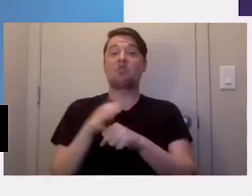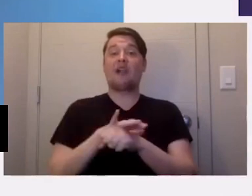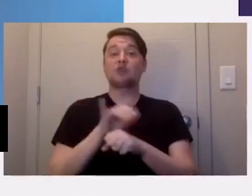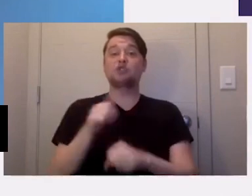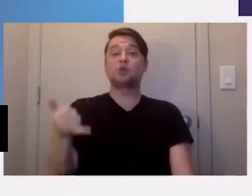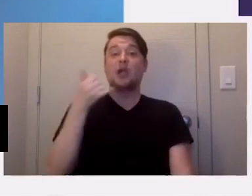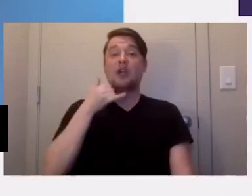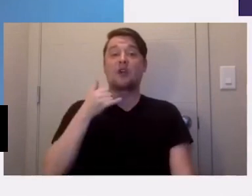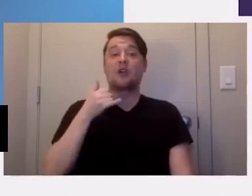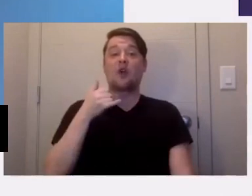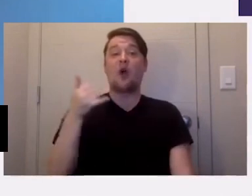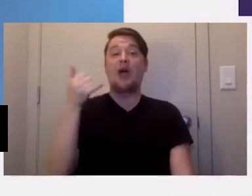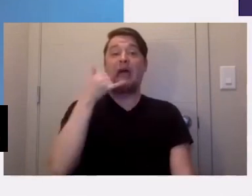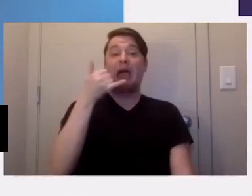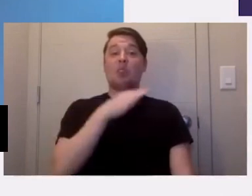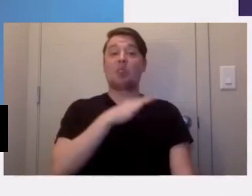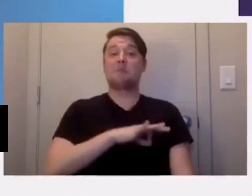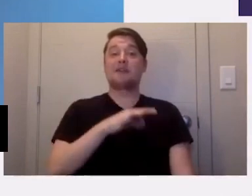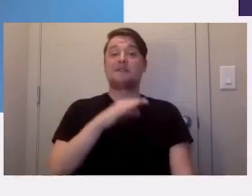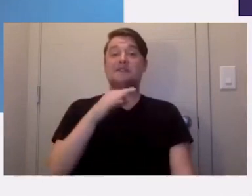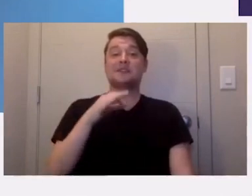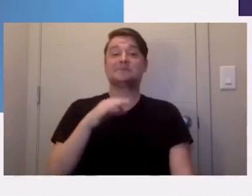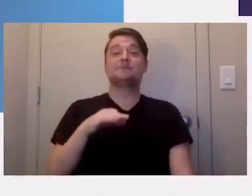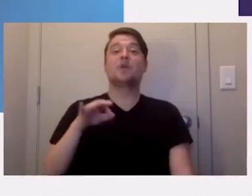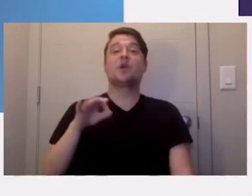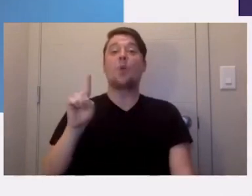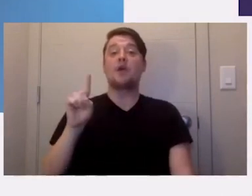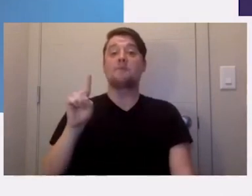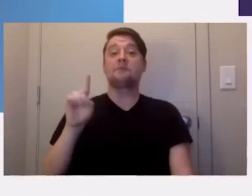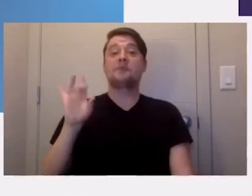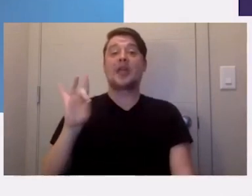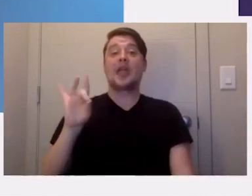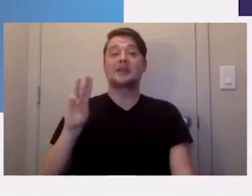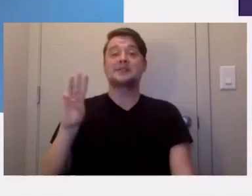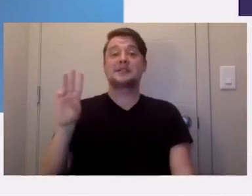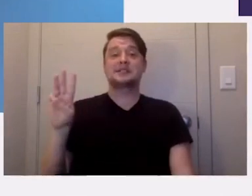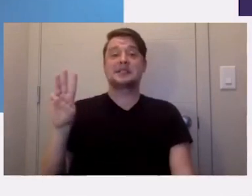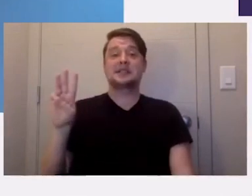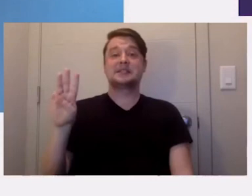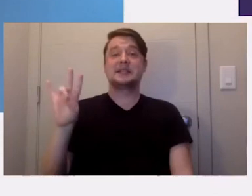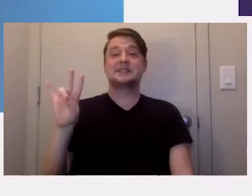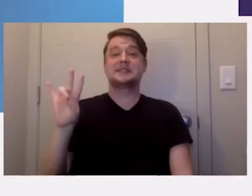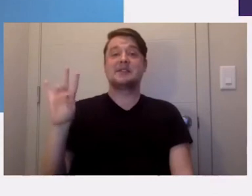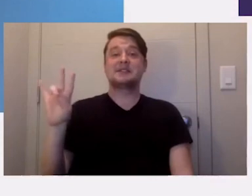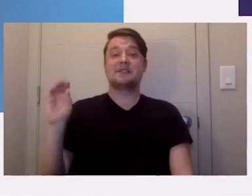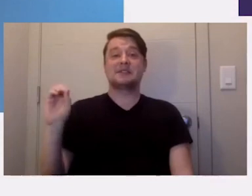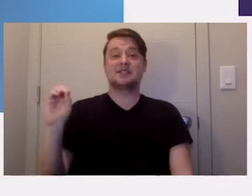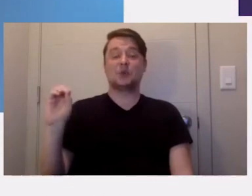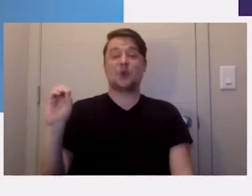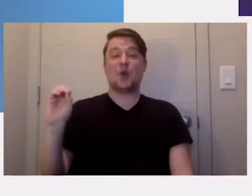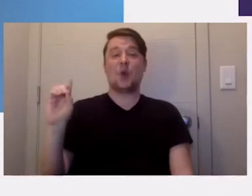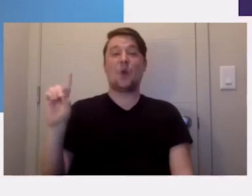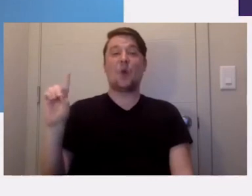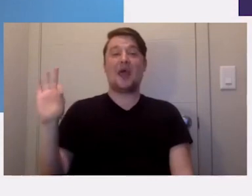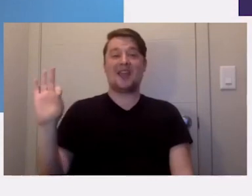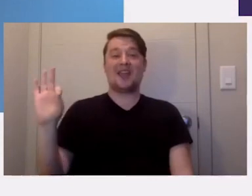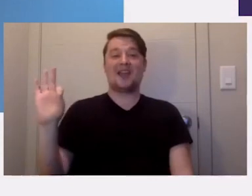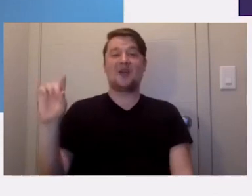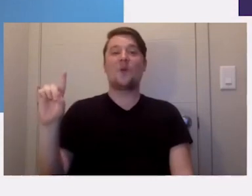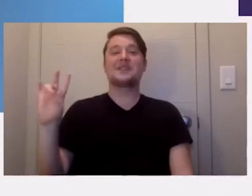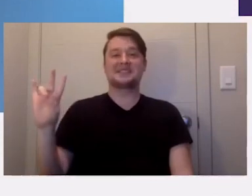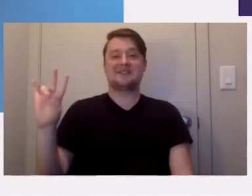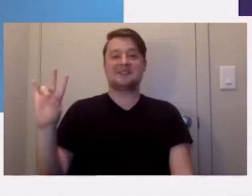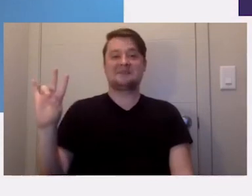call a health benefits specialist at 1-866-770-1917.